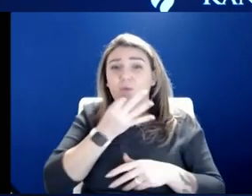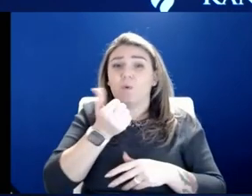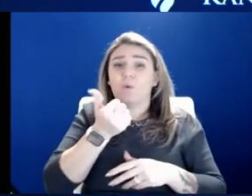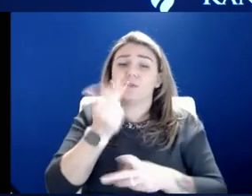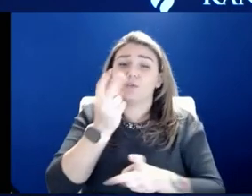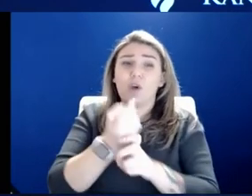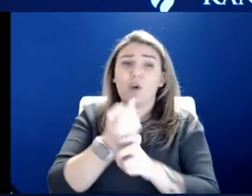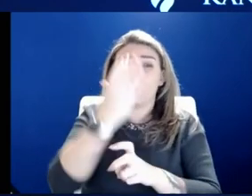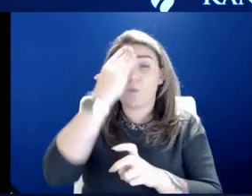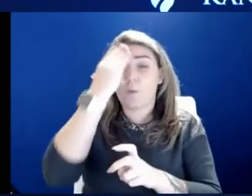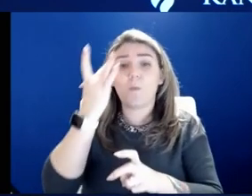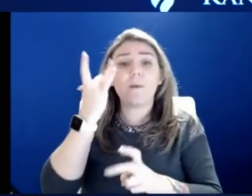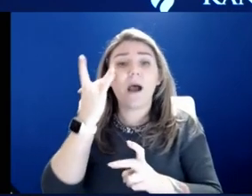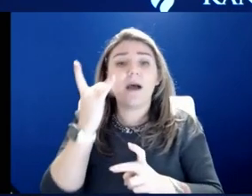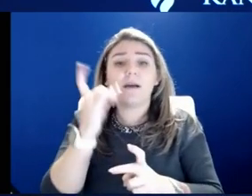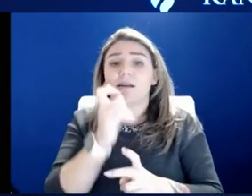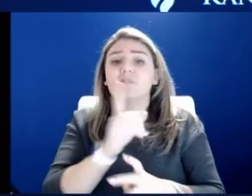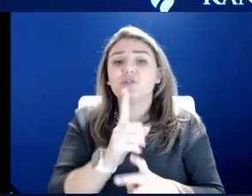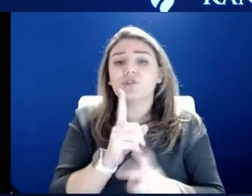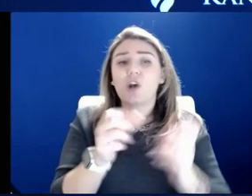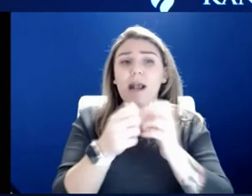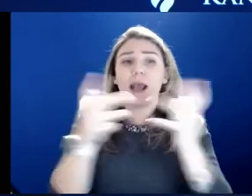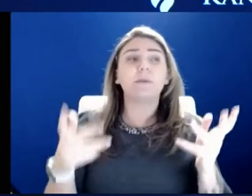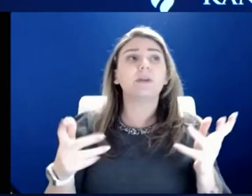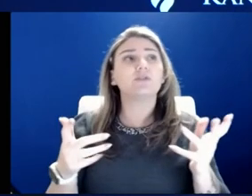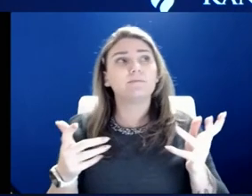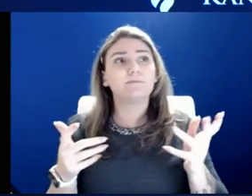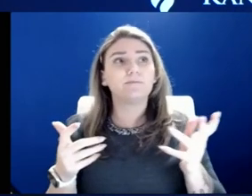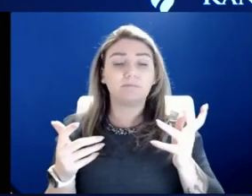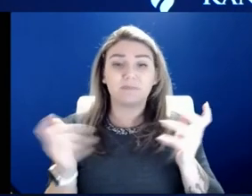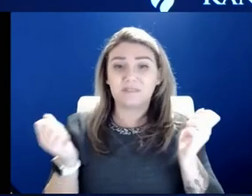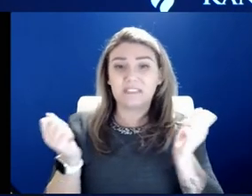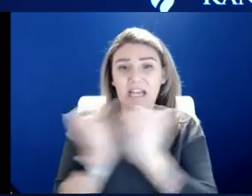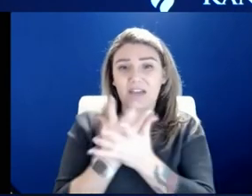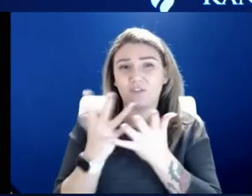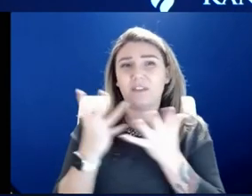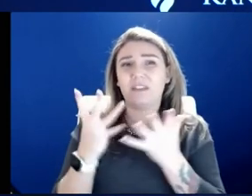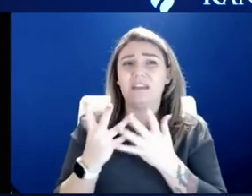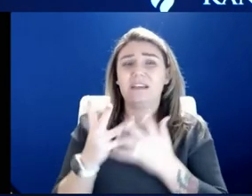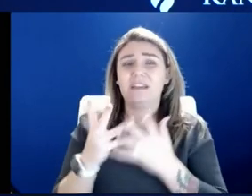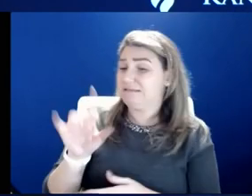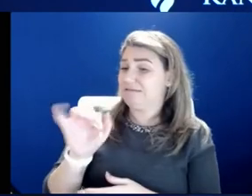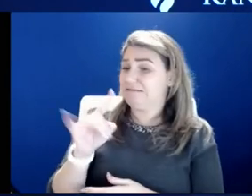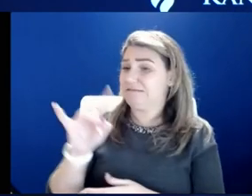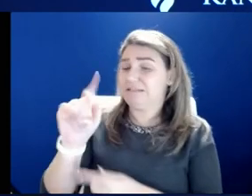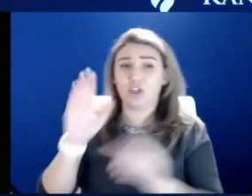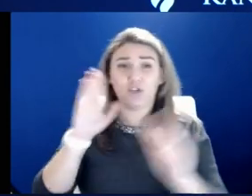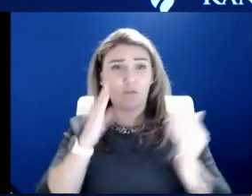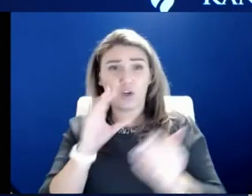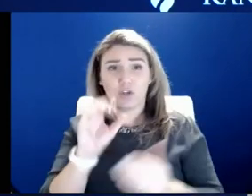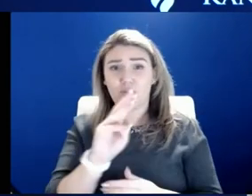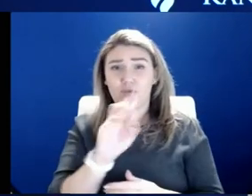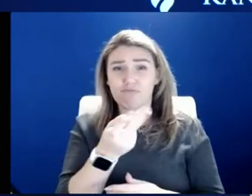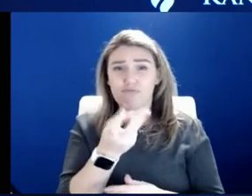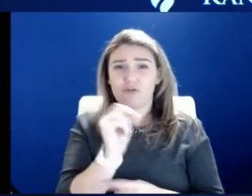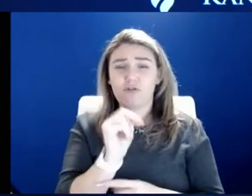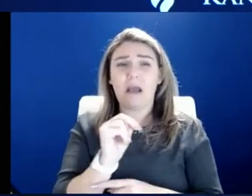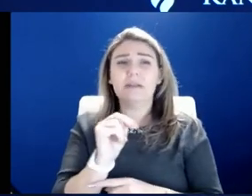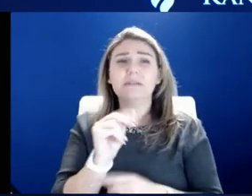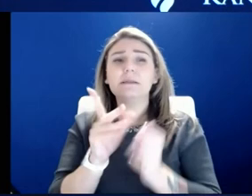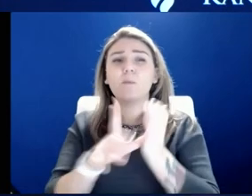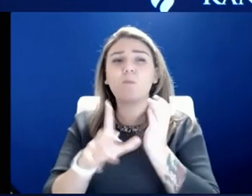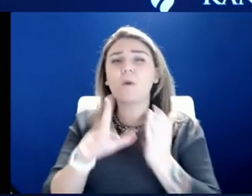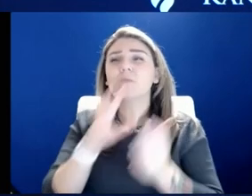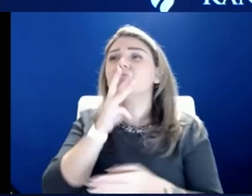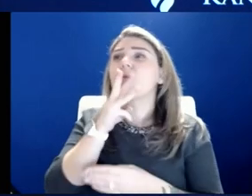we're not sure how much of how much of everything is Delta and how much is Omicron. The wastewater testing, which runs about a week to 10 days ahead of